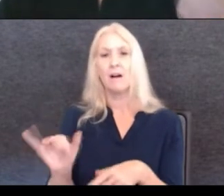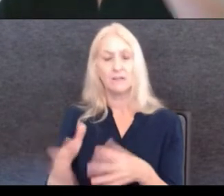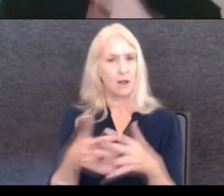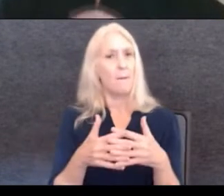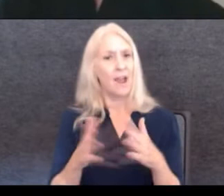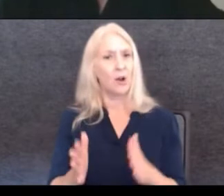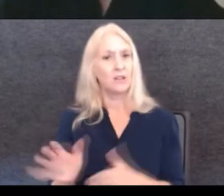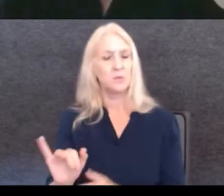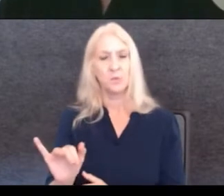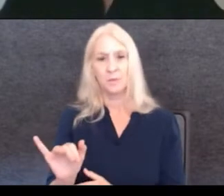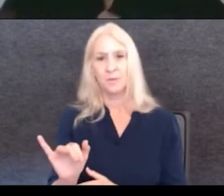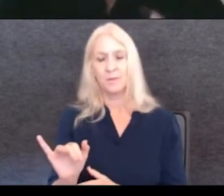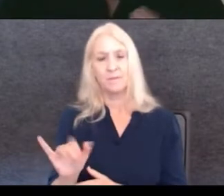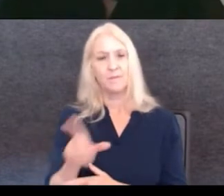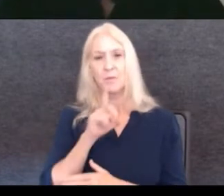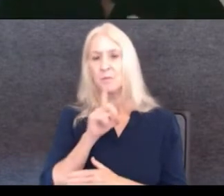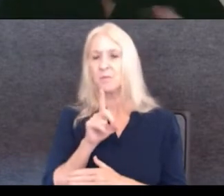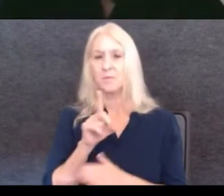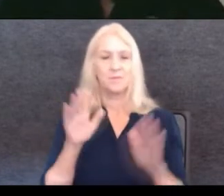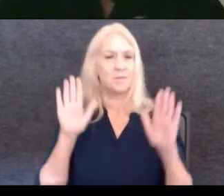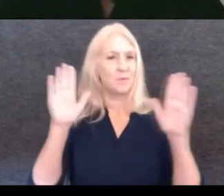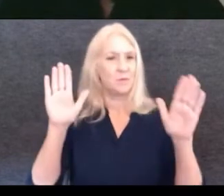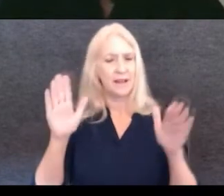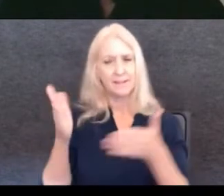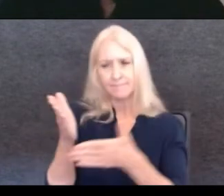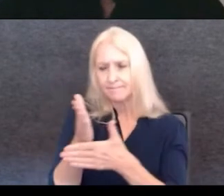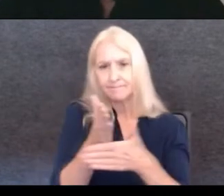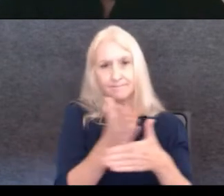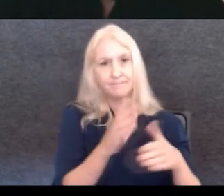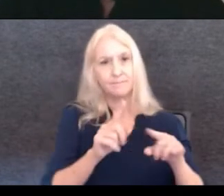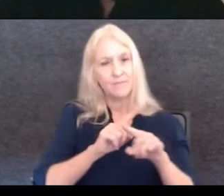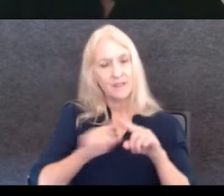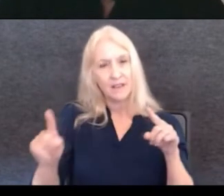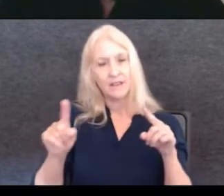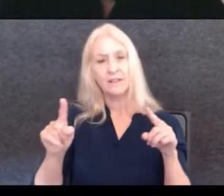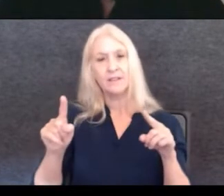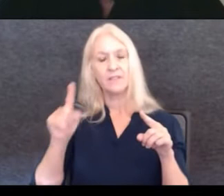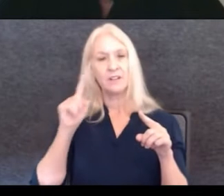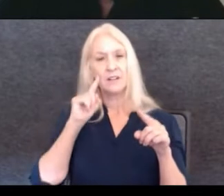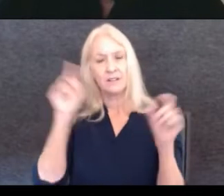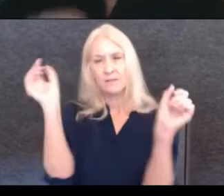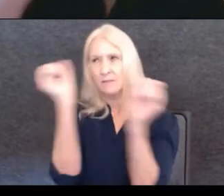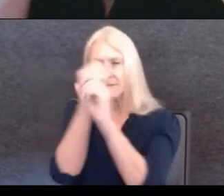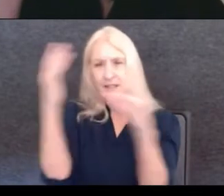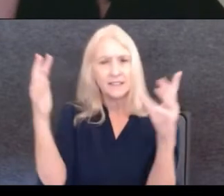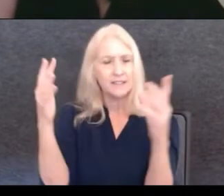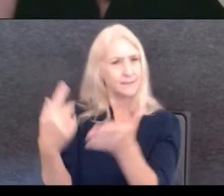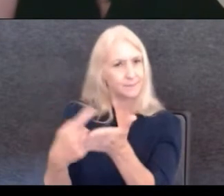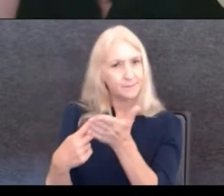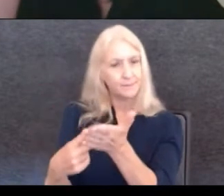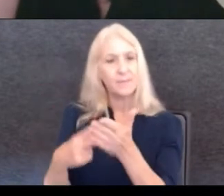And so it was great to, to share different visions and, and, uh, uh, uh,